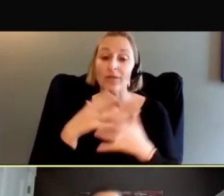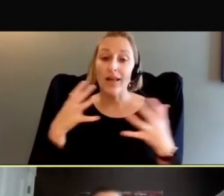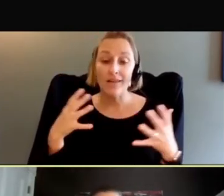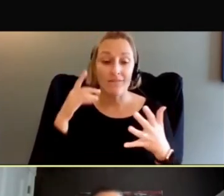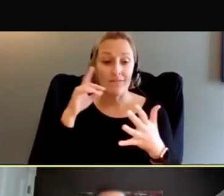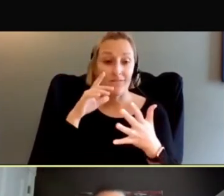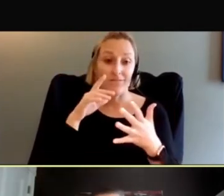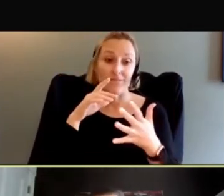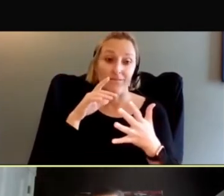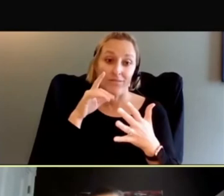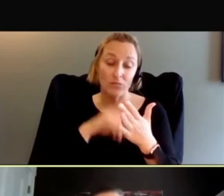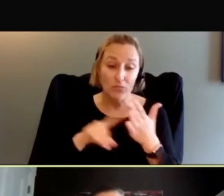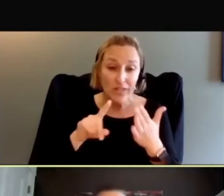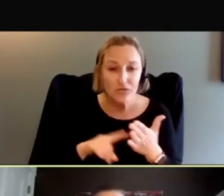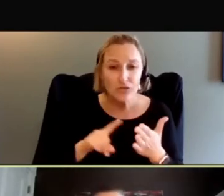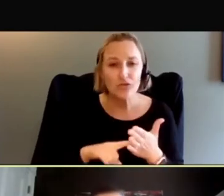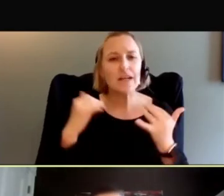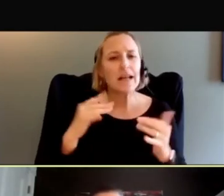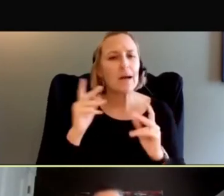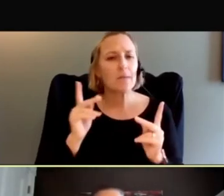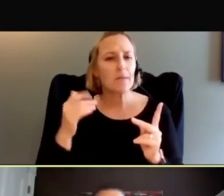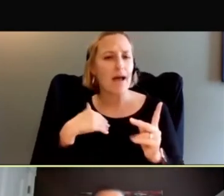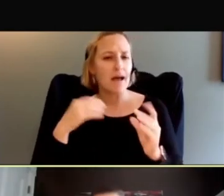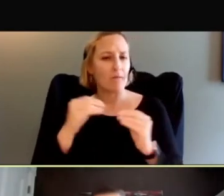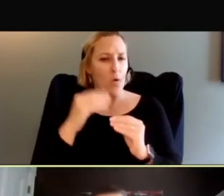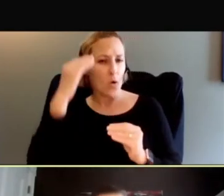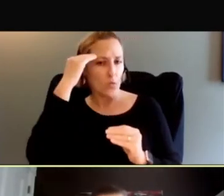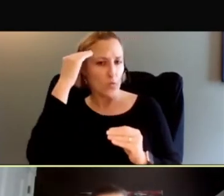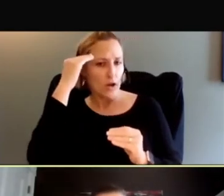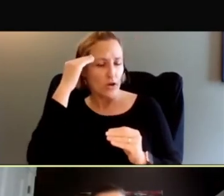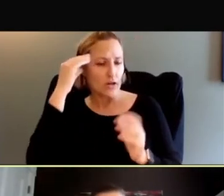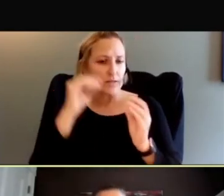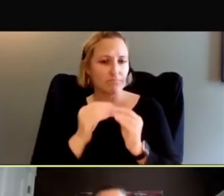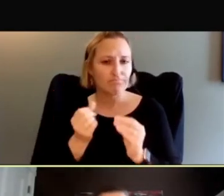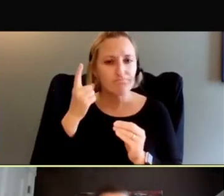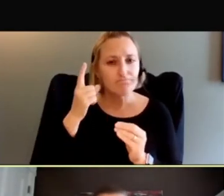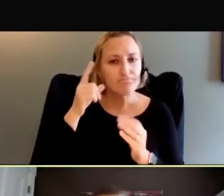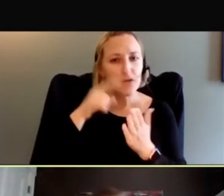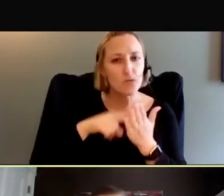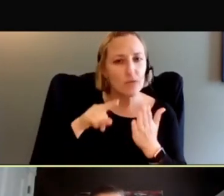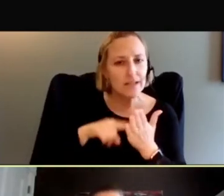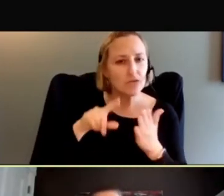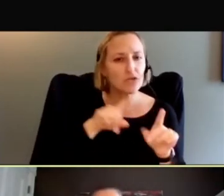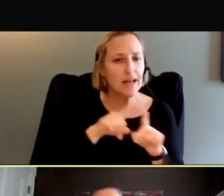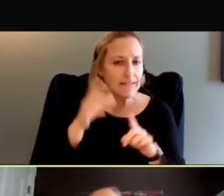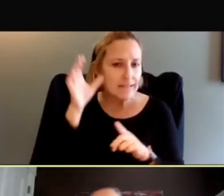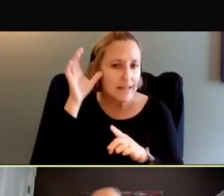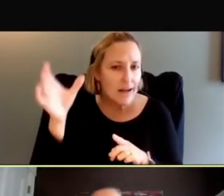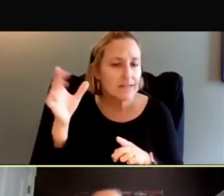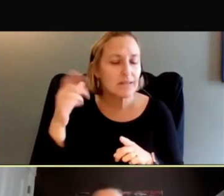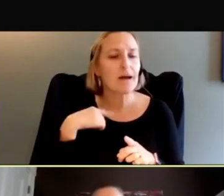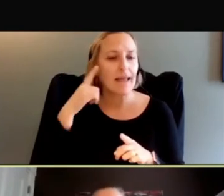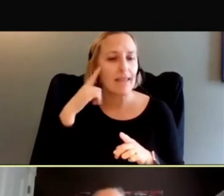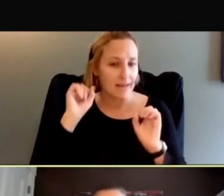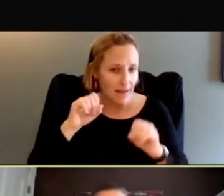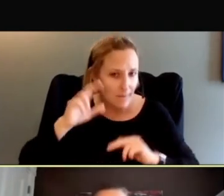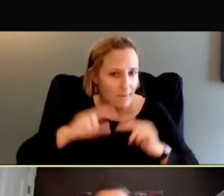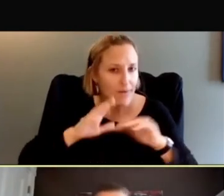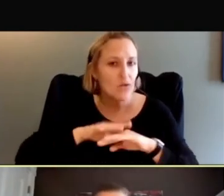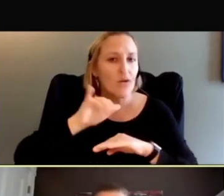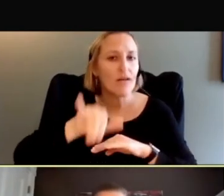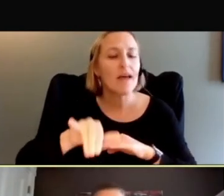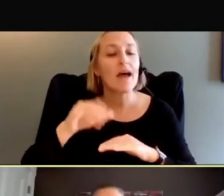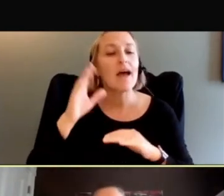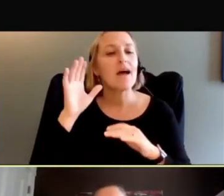awareness and understanding of research as a concept, and I think that's something to build off of, right? There's momentum here. People know